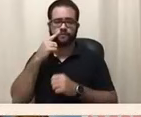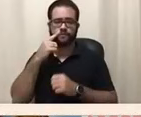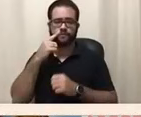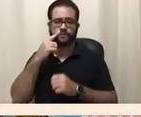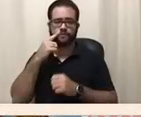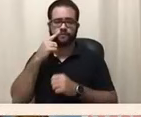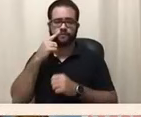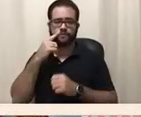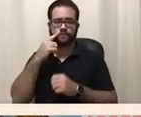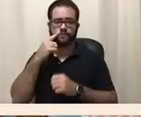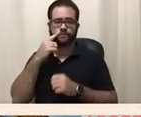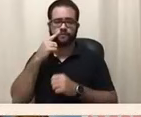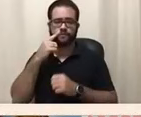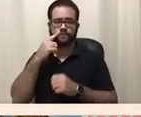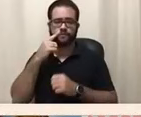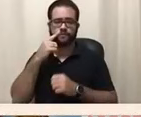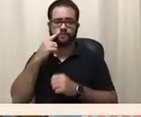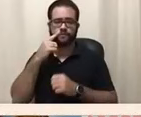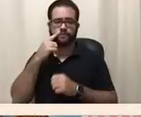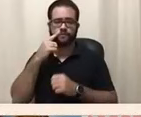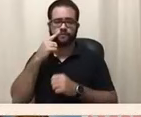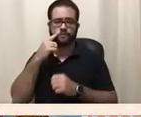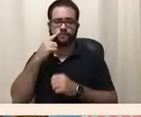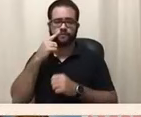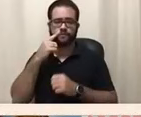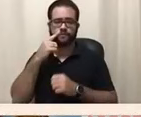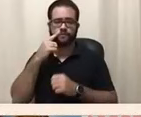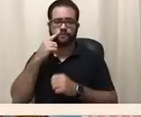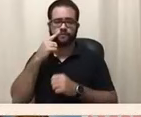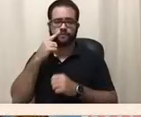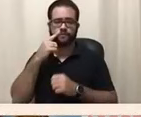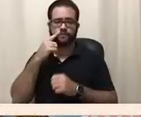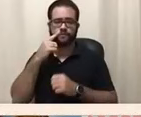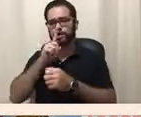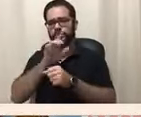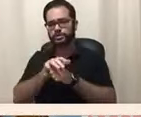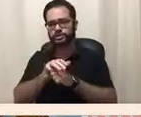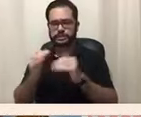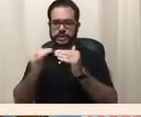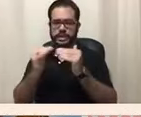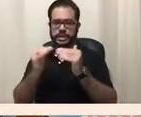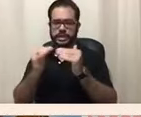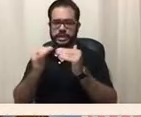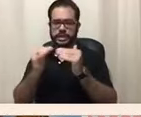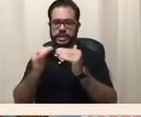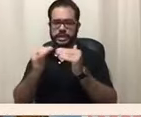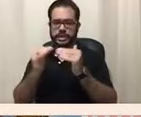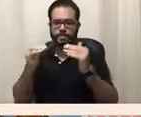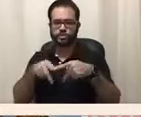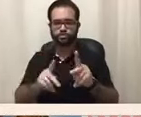that guarantee equal opportunity for all people with disabilities regardless of the nature of the nature disability